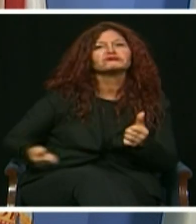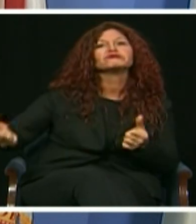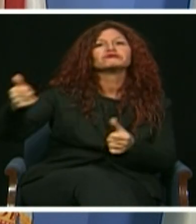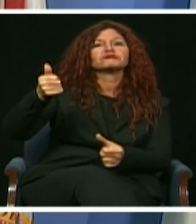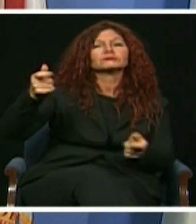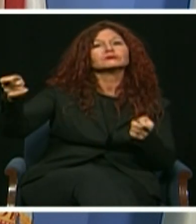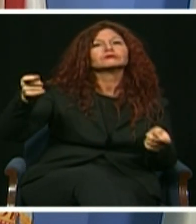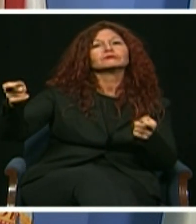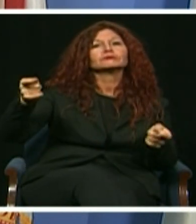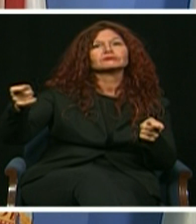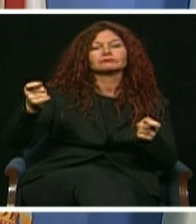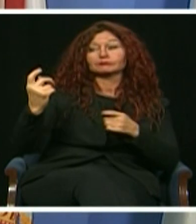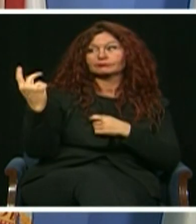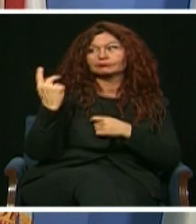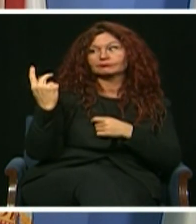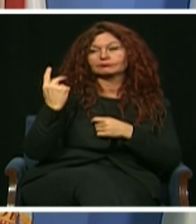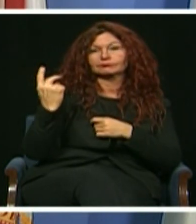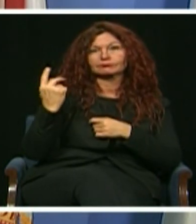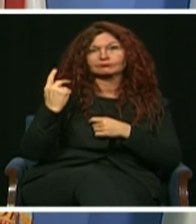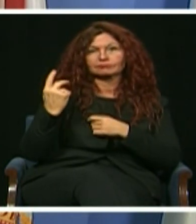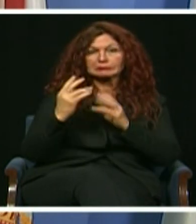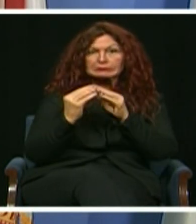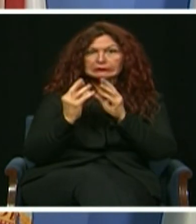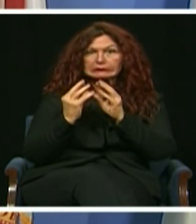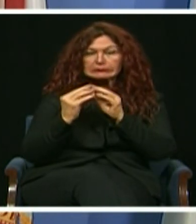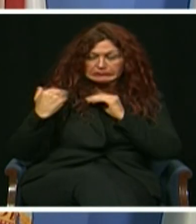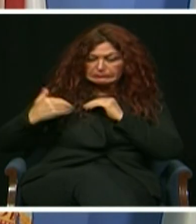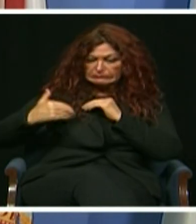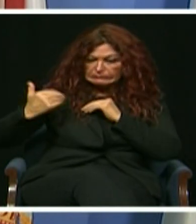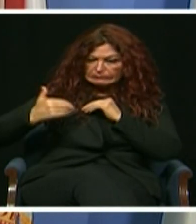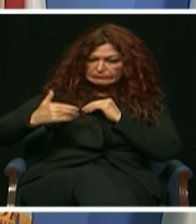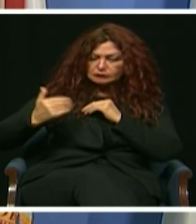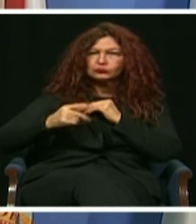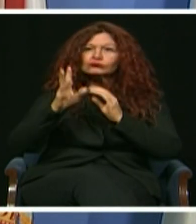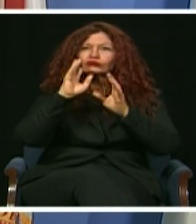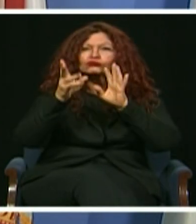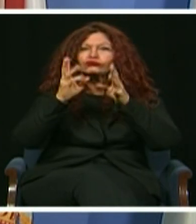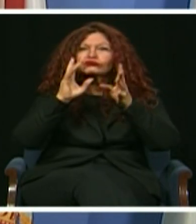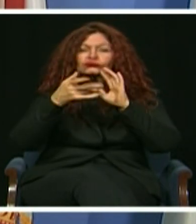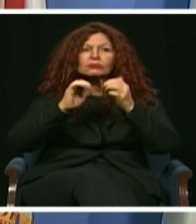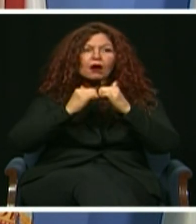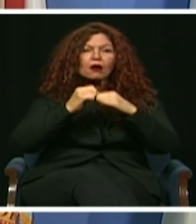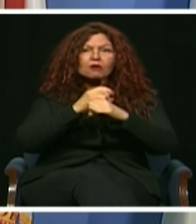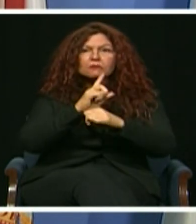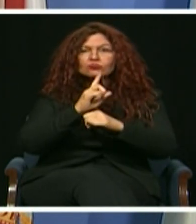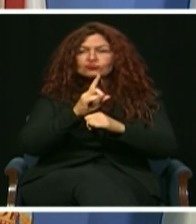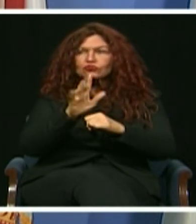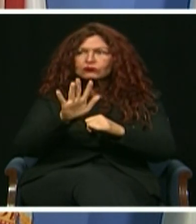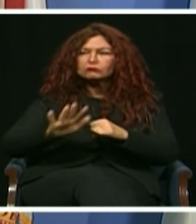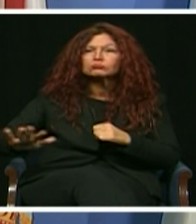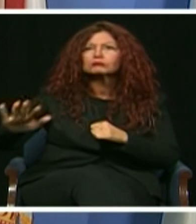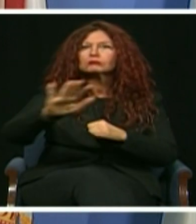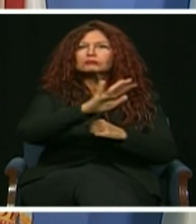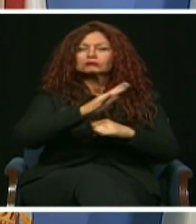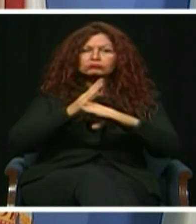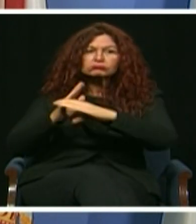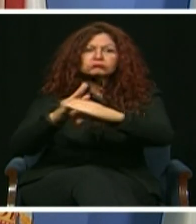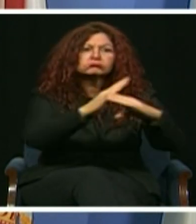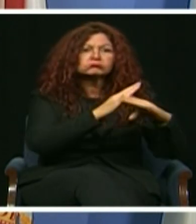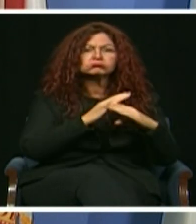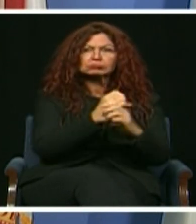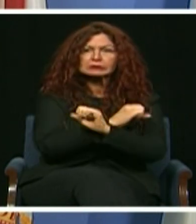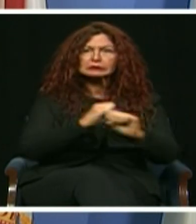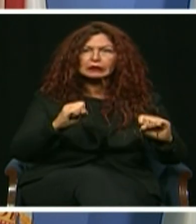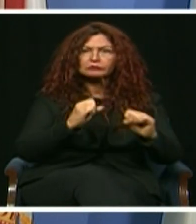closely by my side for the last two months to help craft a public health response and economic recovery plan grounded in data.